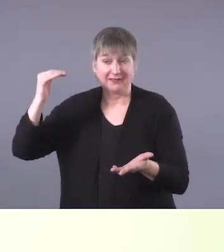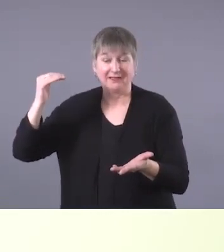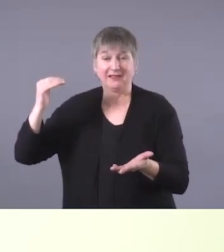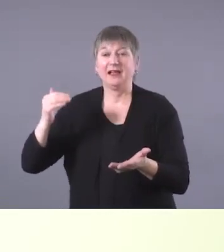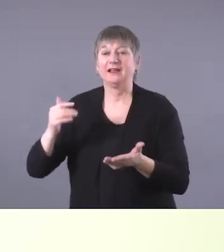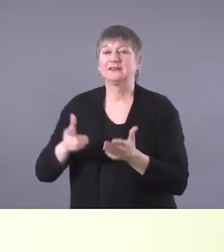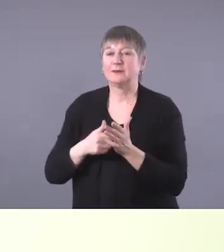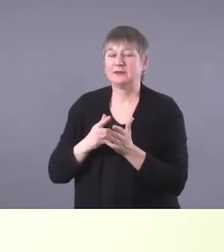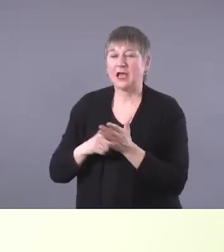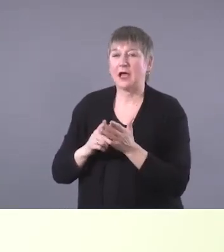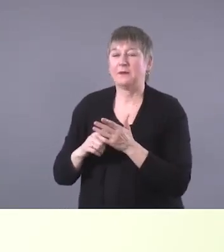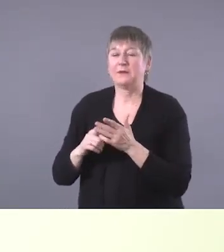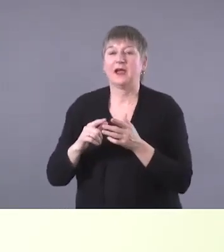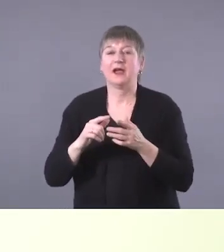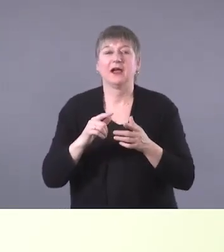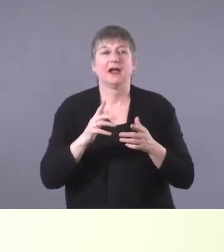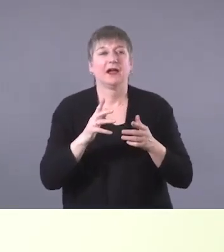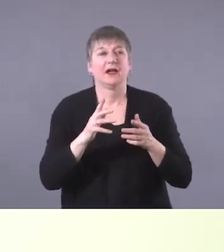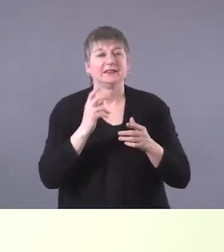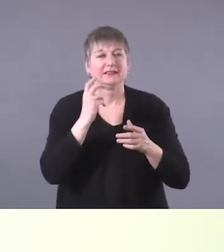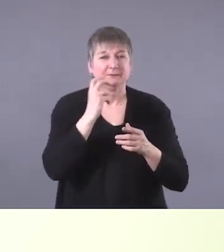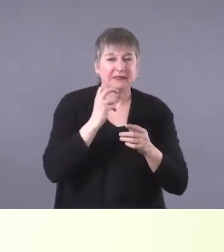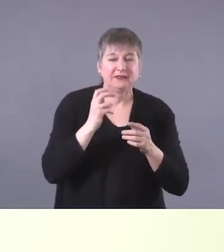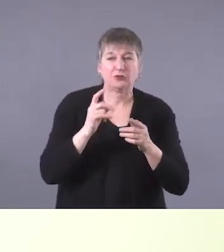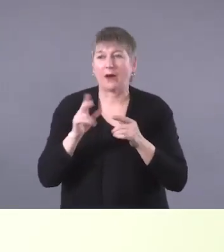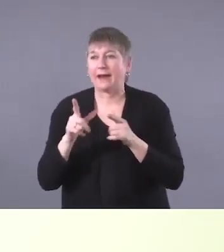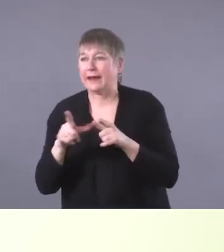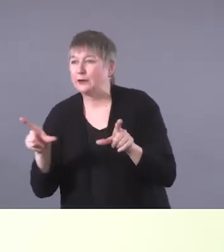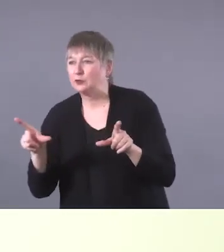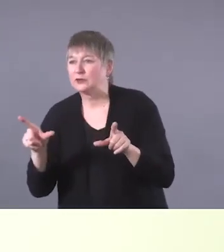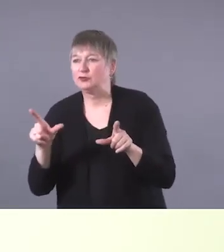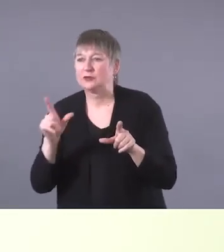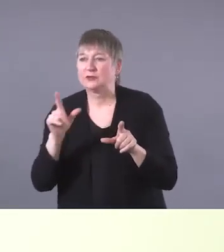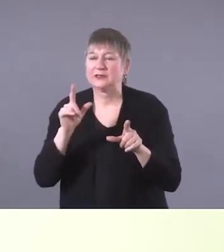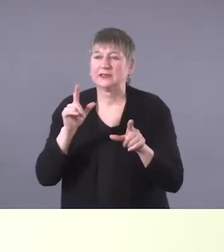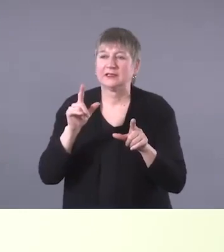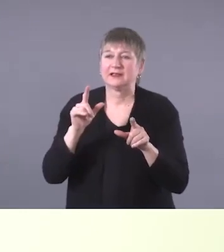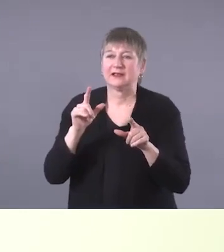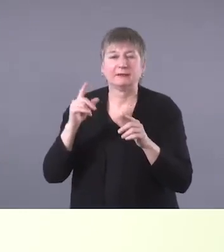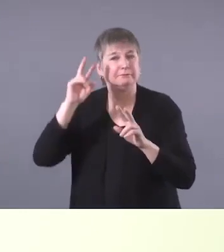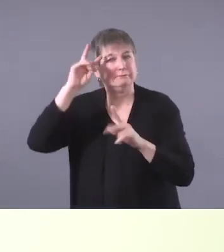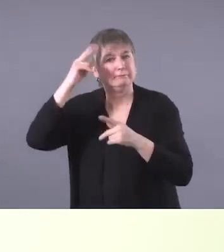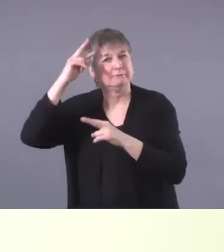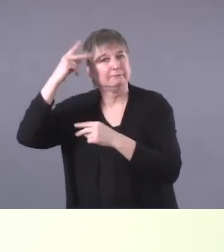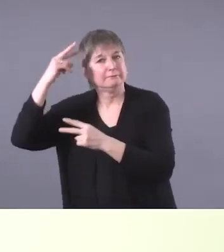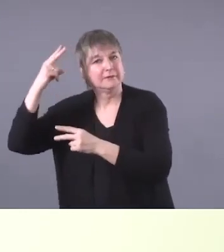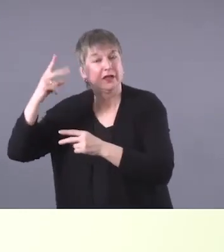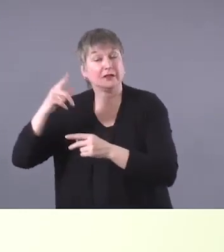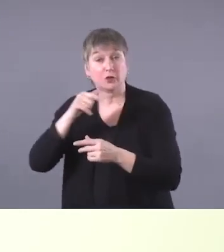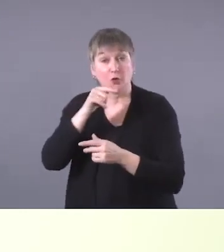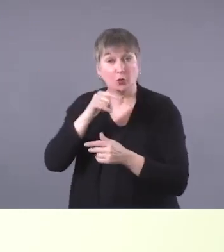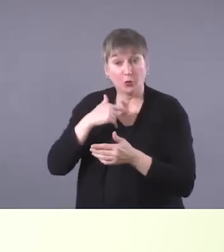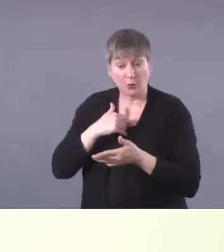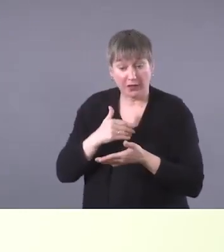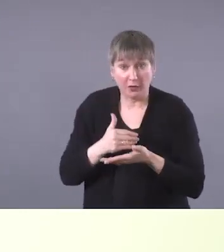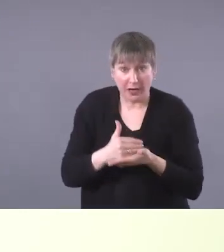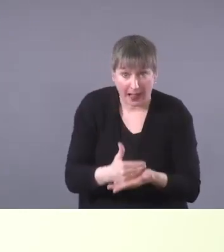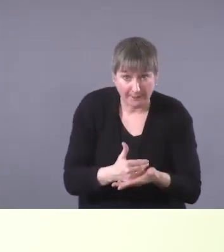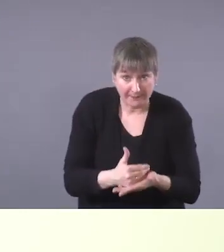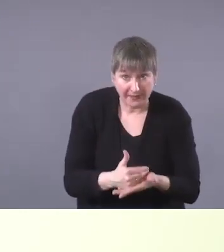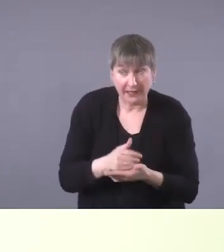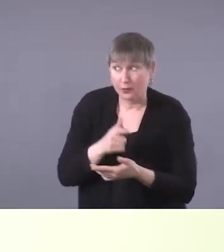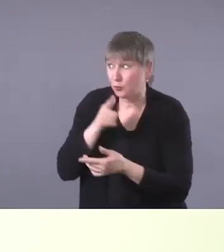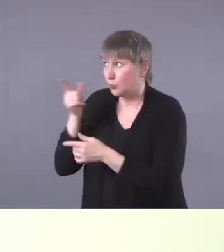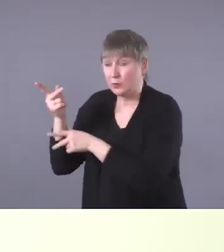language differences that can impact understanding. So we really need to ensure that those we are helping and their caregivers whenever possible,